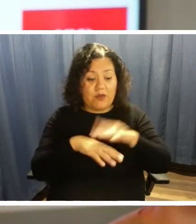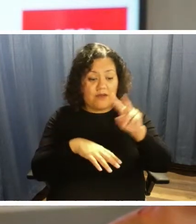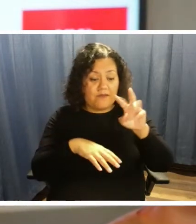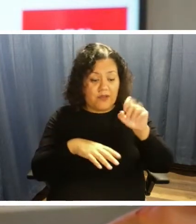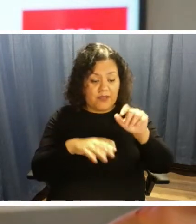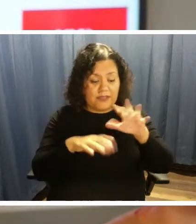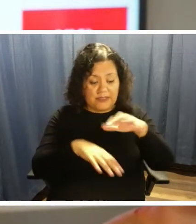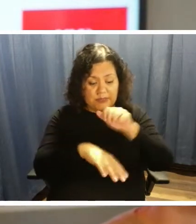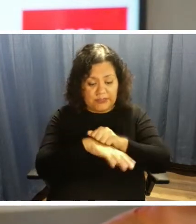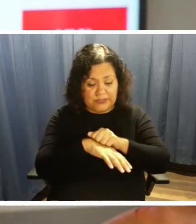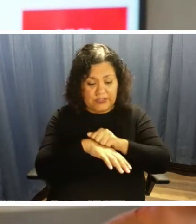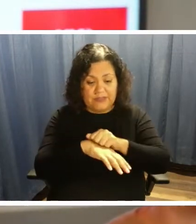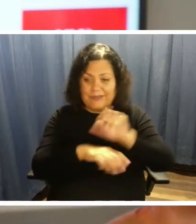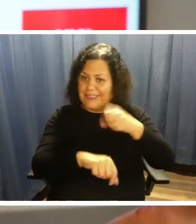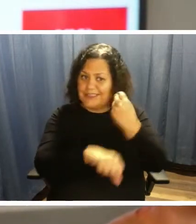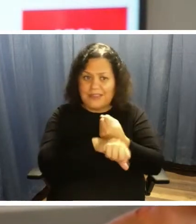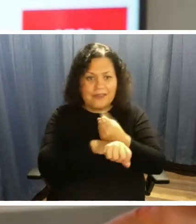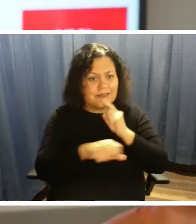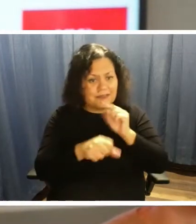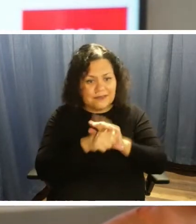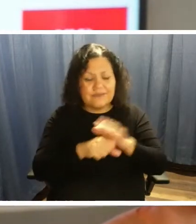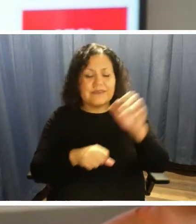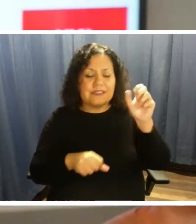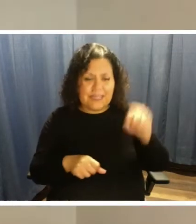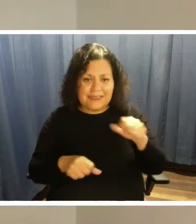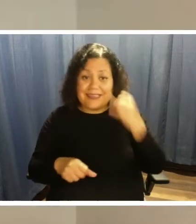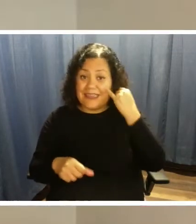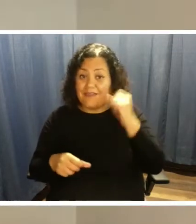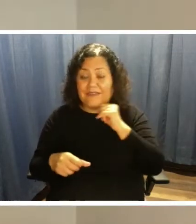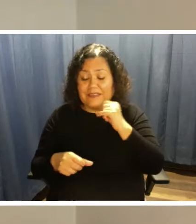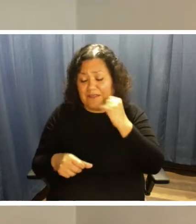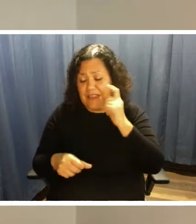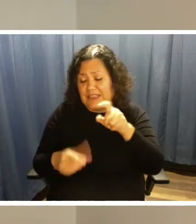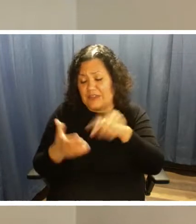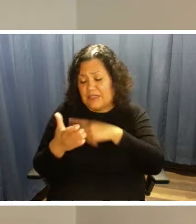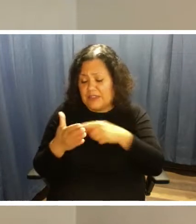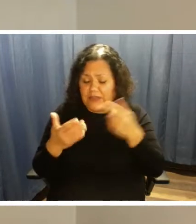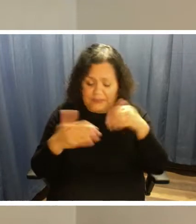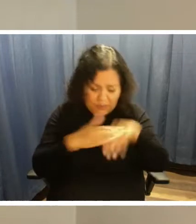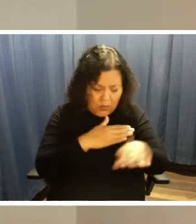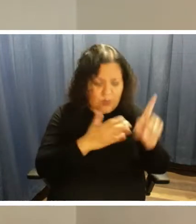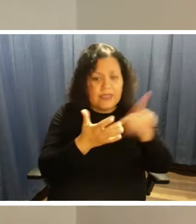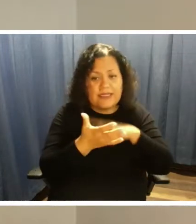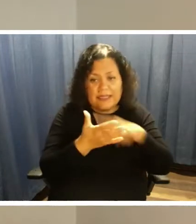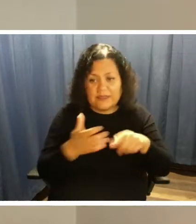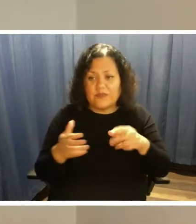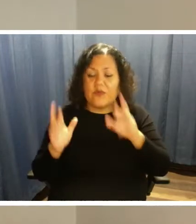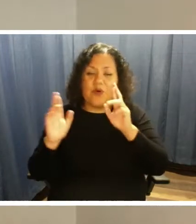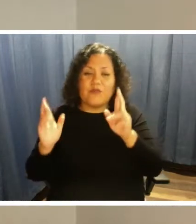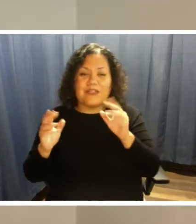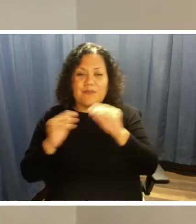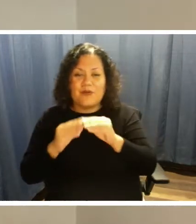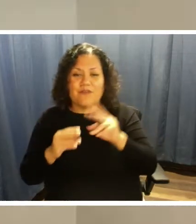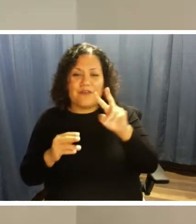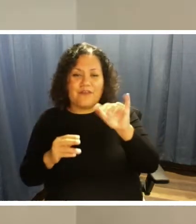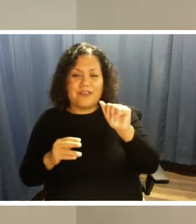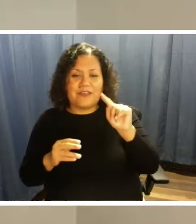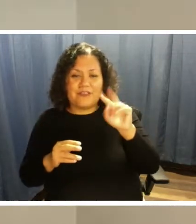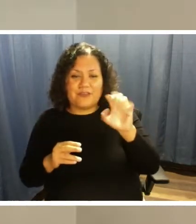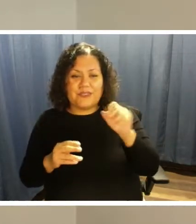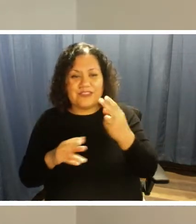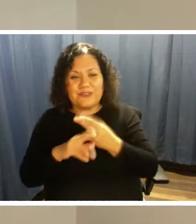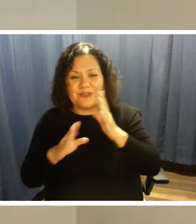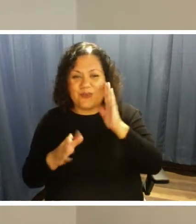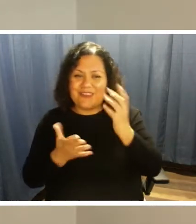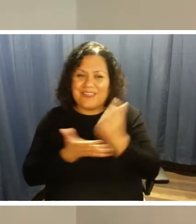have to cancel it if they don't need it anymore. Great. So hopefully we'll have some of our ViaTrans users who are listening right now take advantage